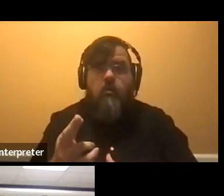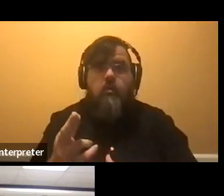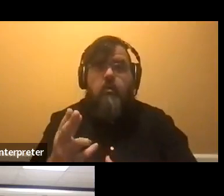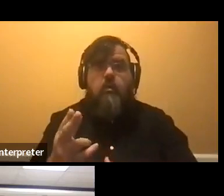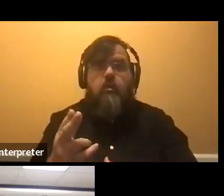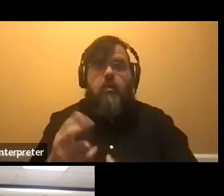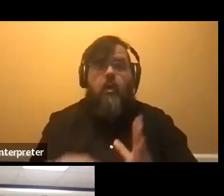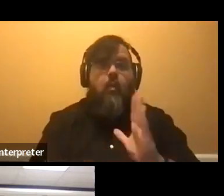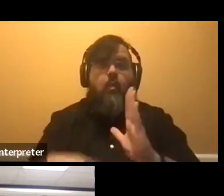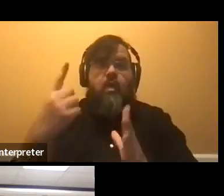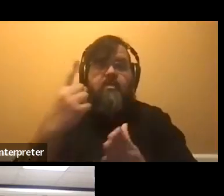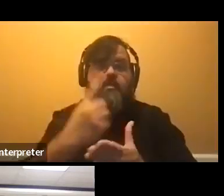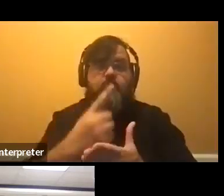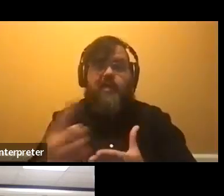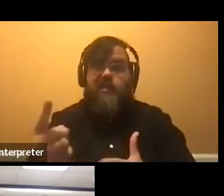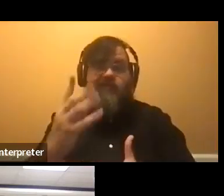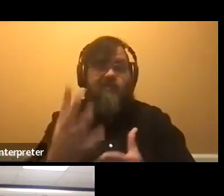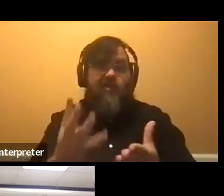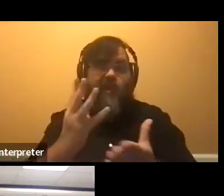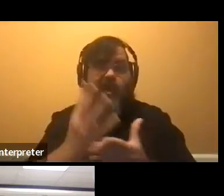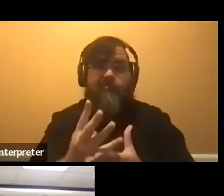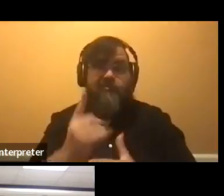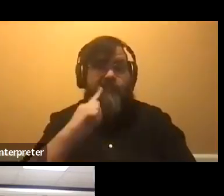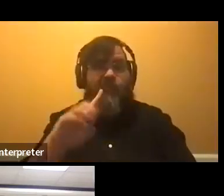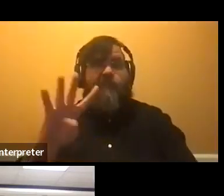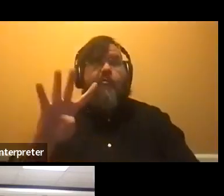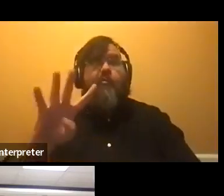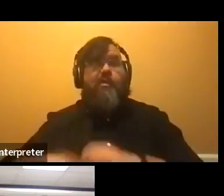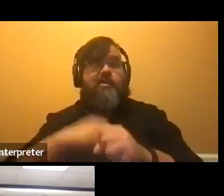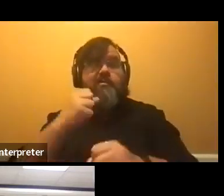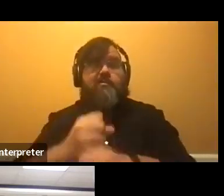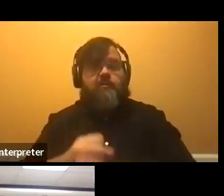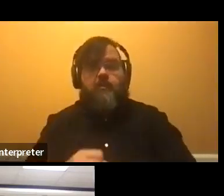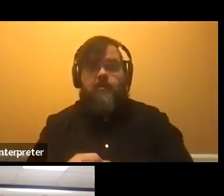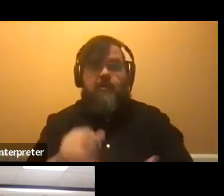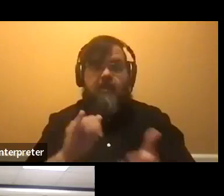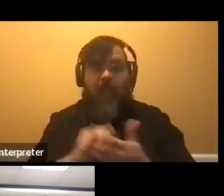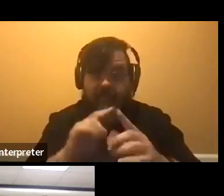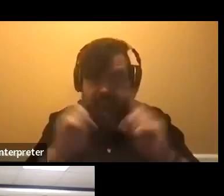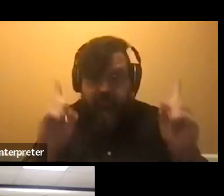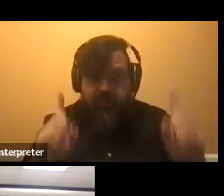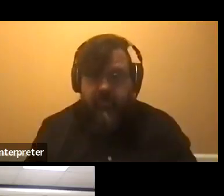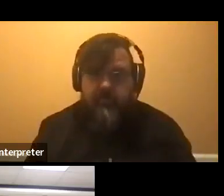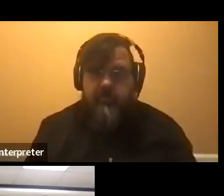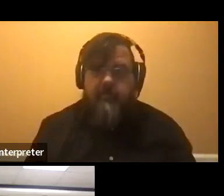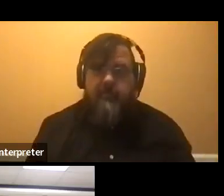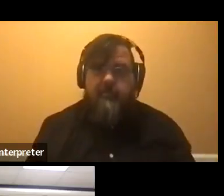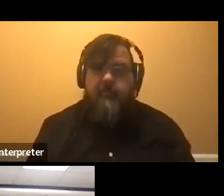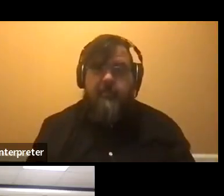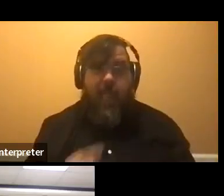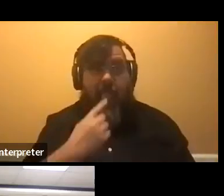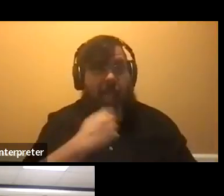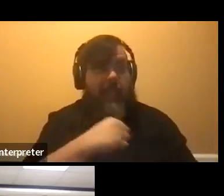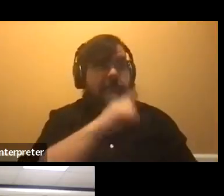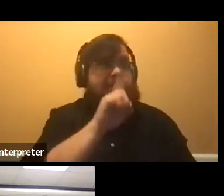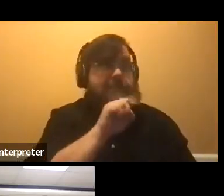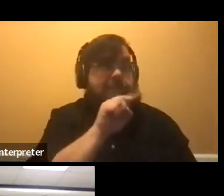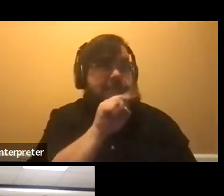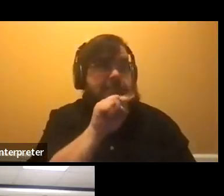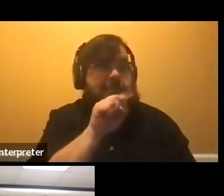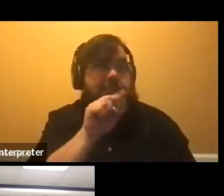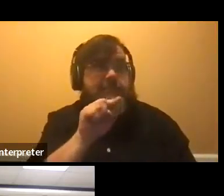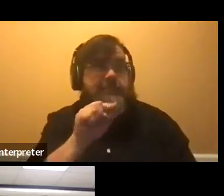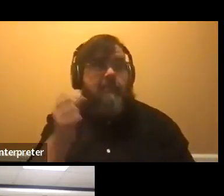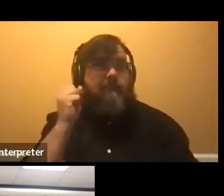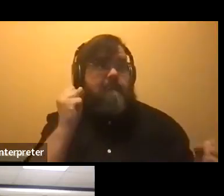for four years. So, um, give us enough information so we can get a sense of what you did.